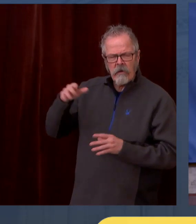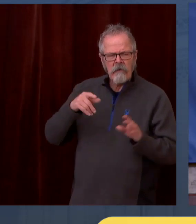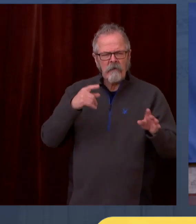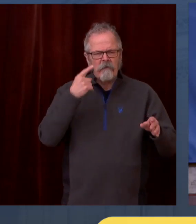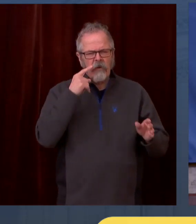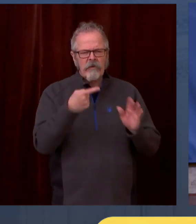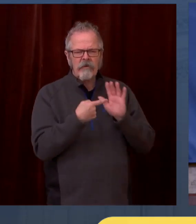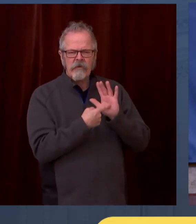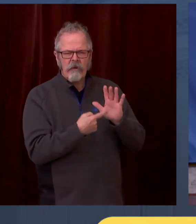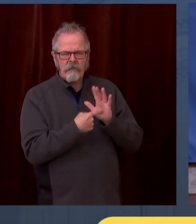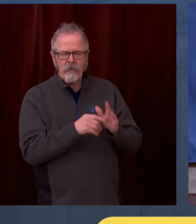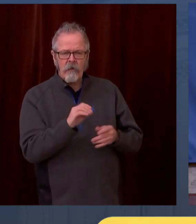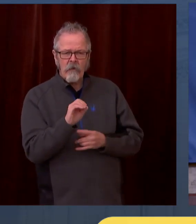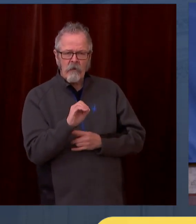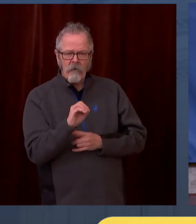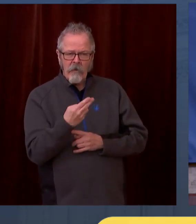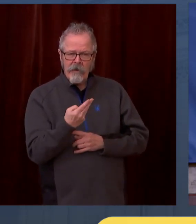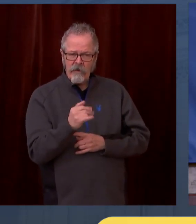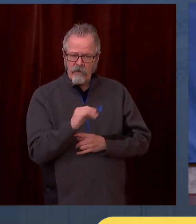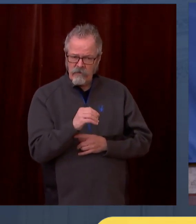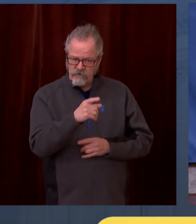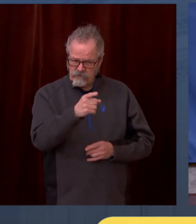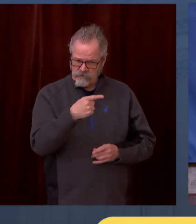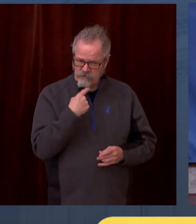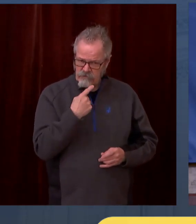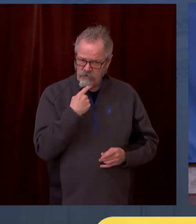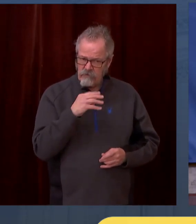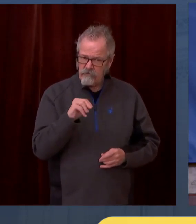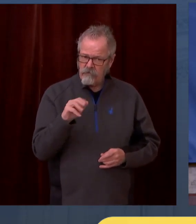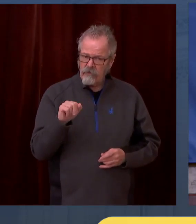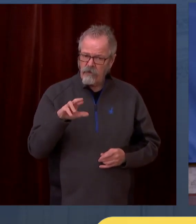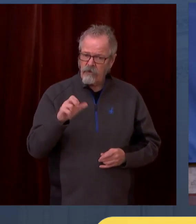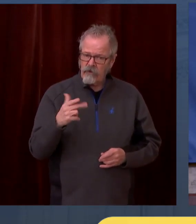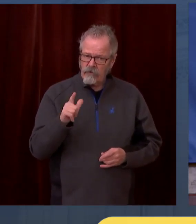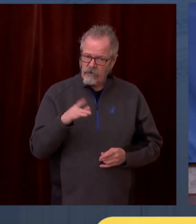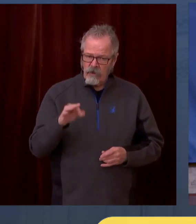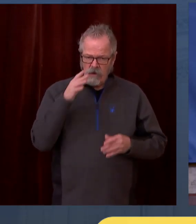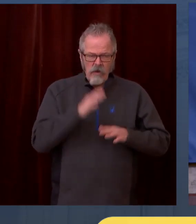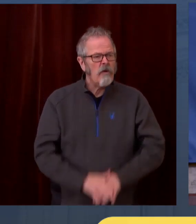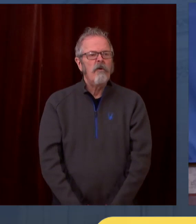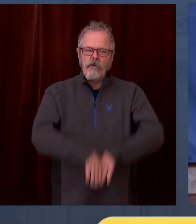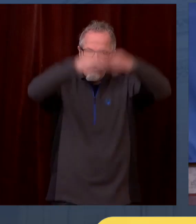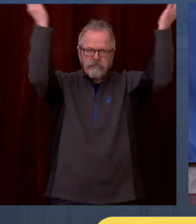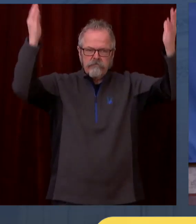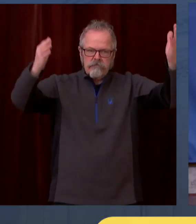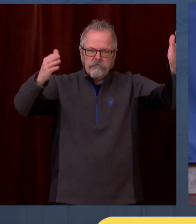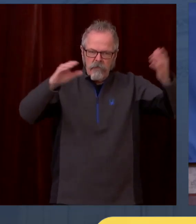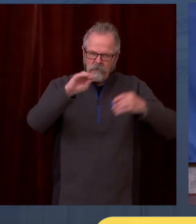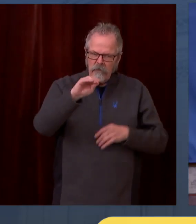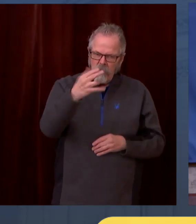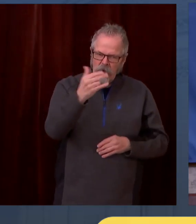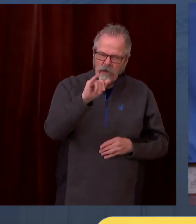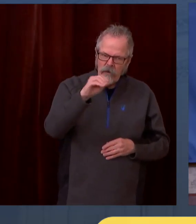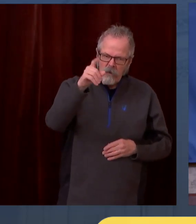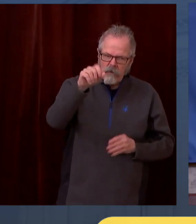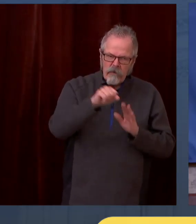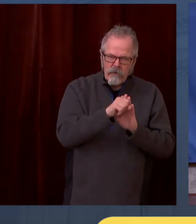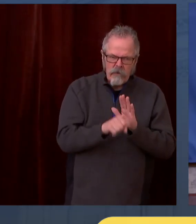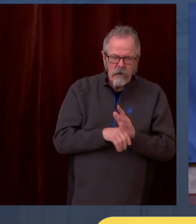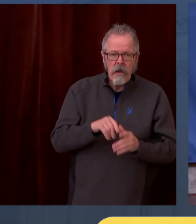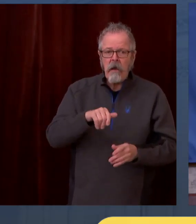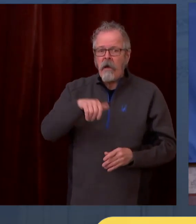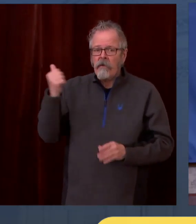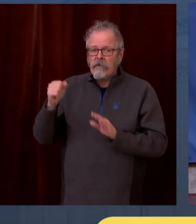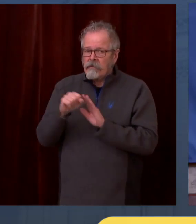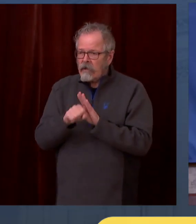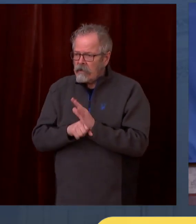he'll be able to do that. Connecticut and Michigan have targeted April 5th. Utah, I think April 1st. So